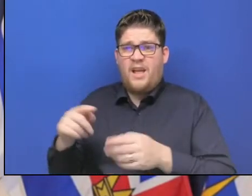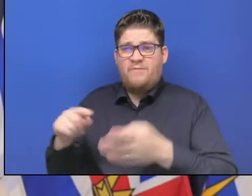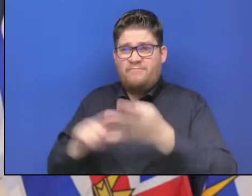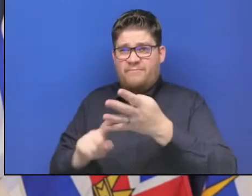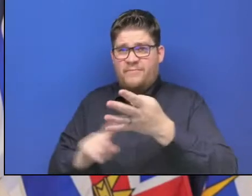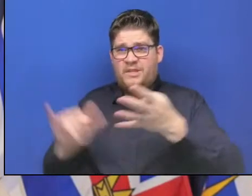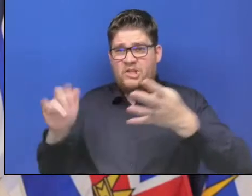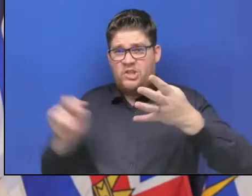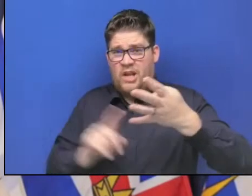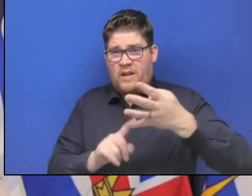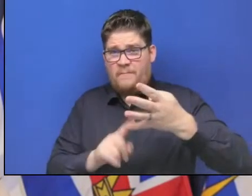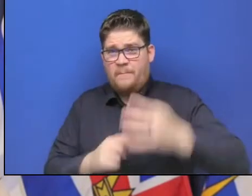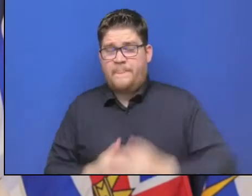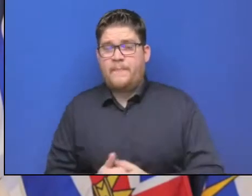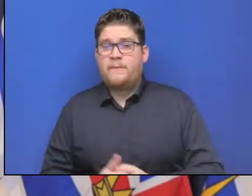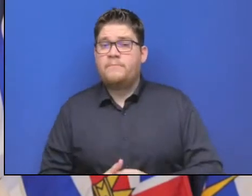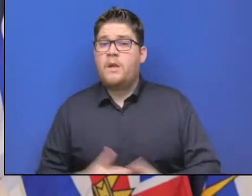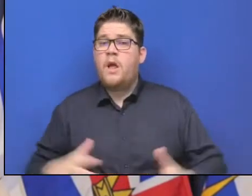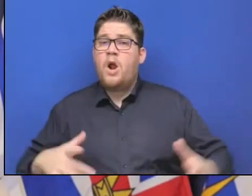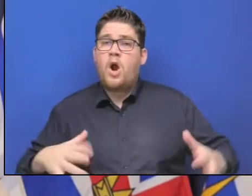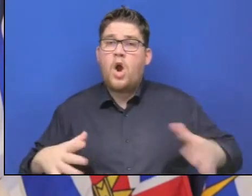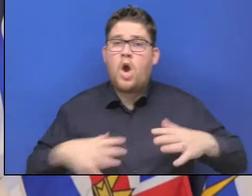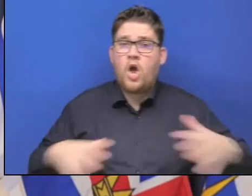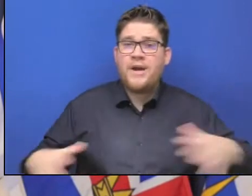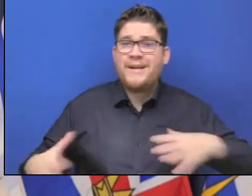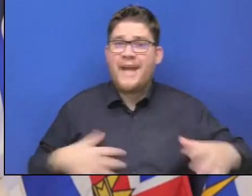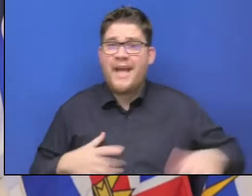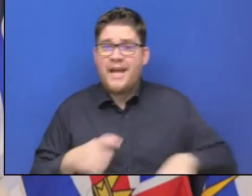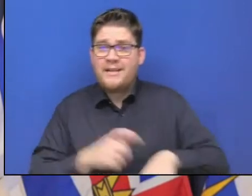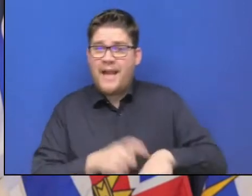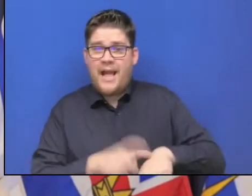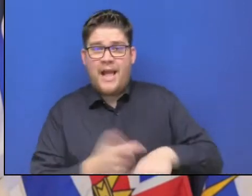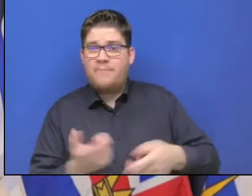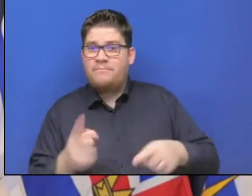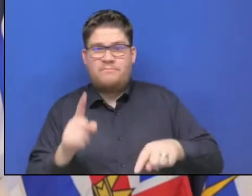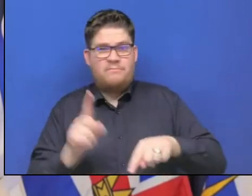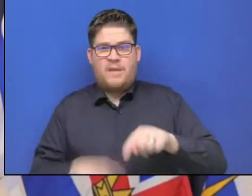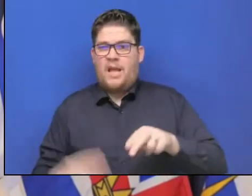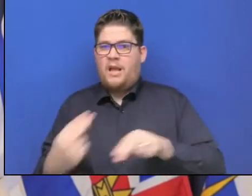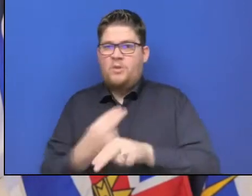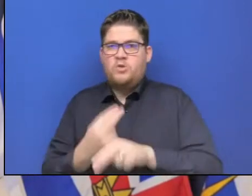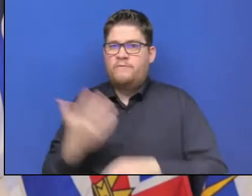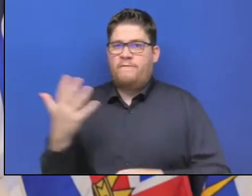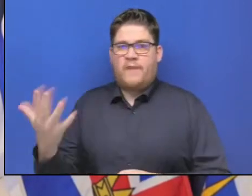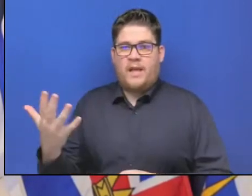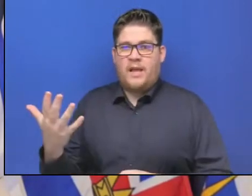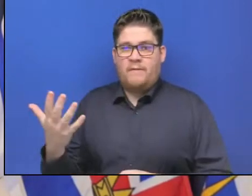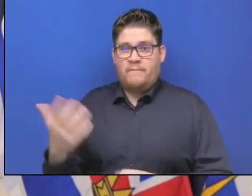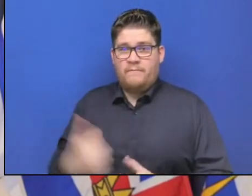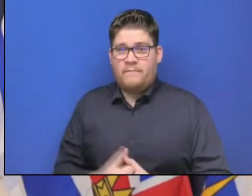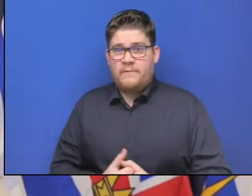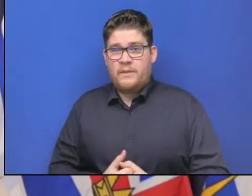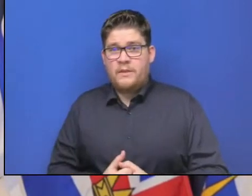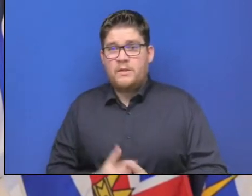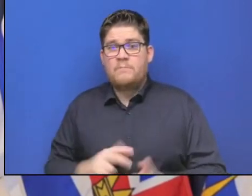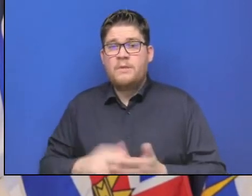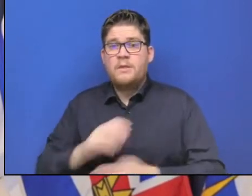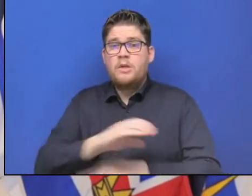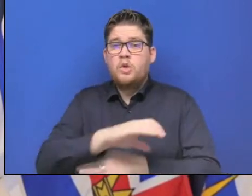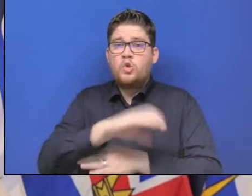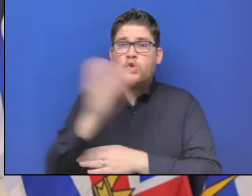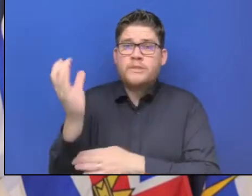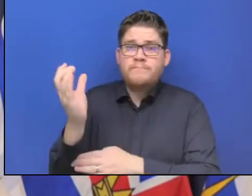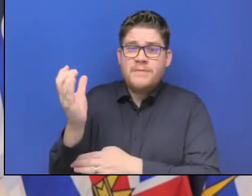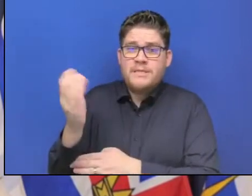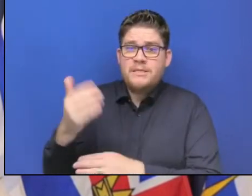travel restrictions will still be in place and road checks between the Southern Interior and the South Coast over Christmas? Yeah. So